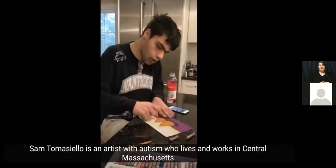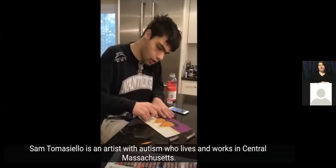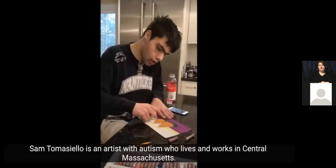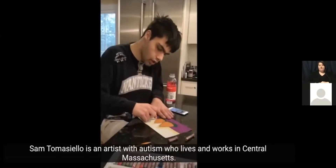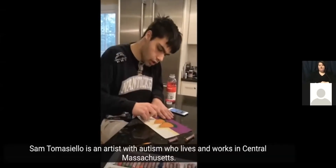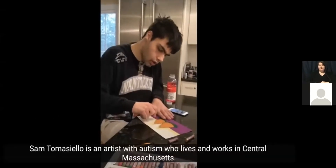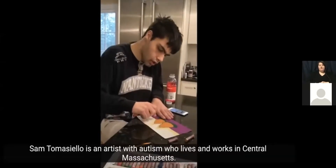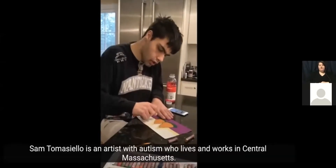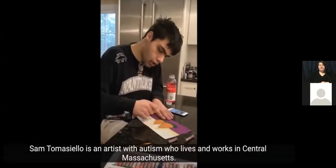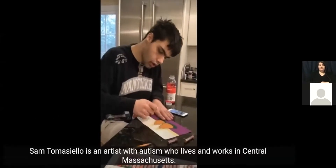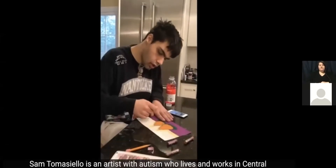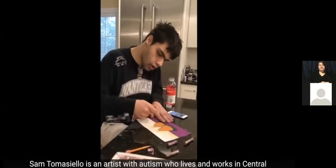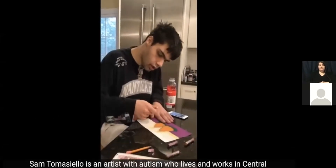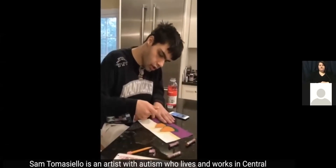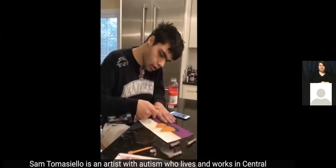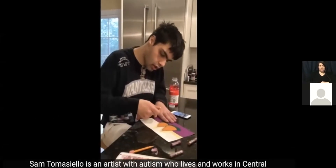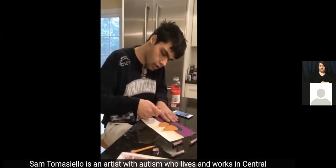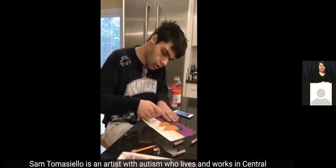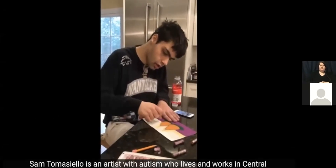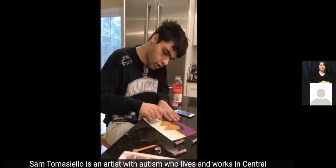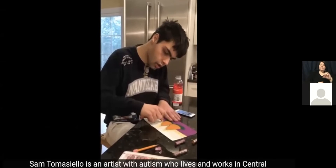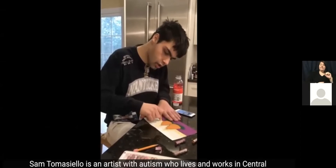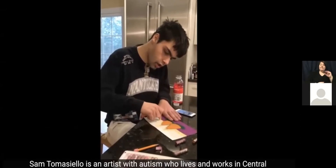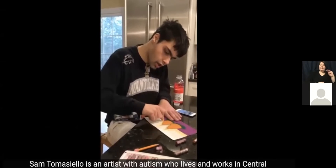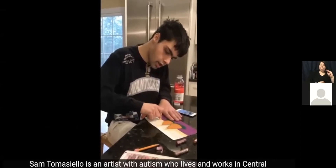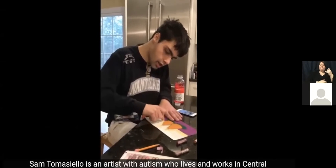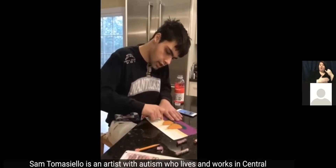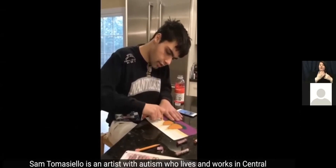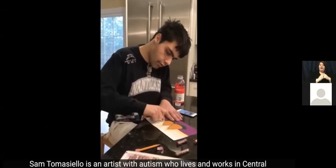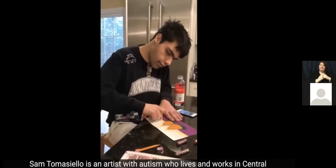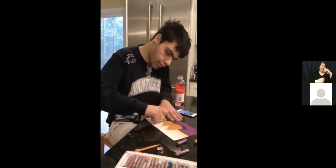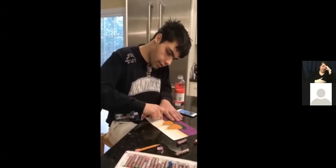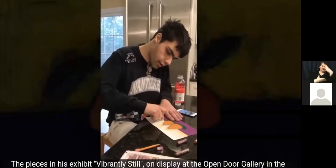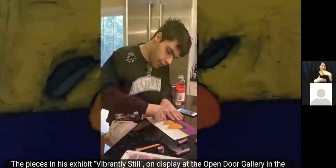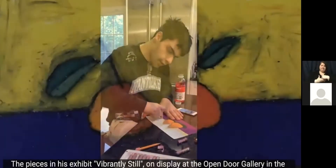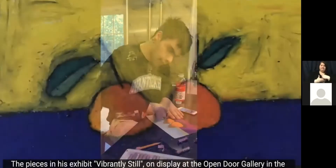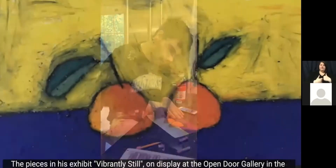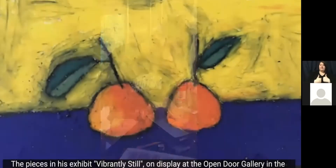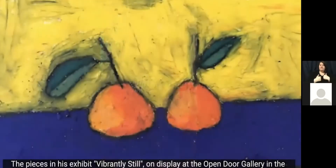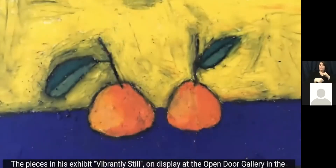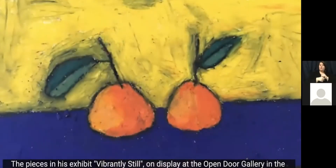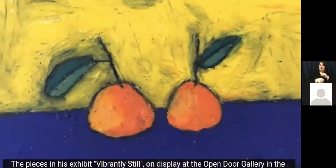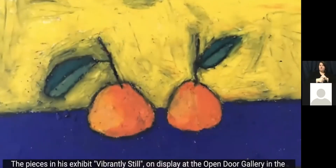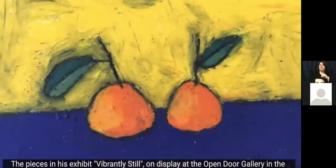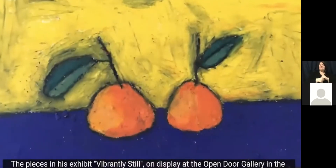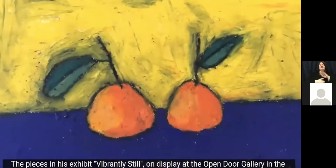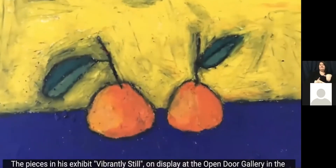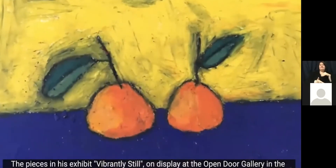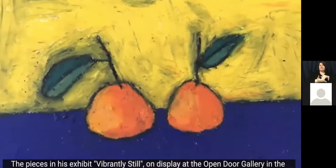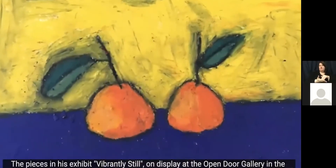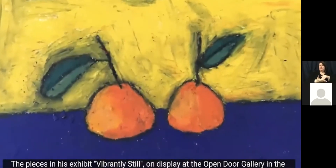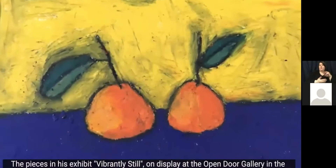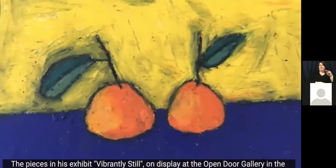Sam Tomasillo is an artist with autism who lives and works in central Massachusetts. The pieces in his exhibit,